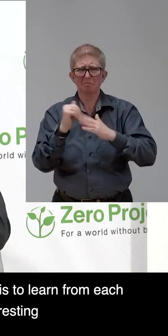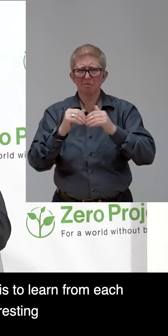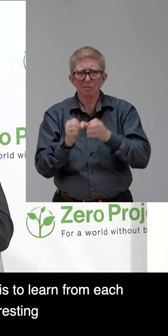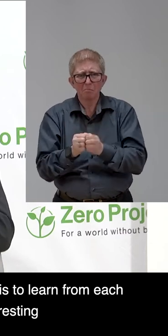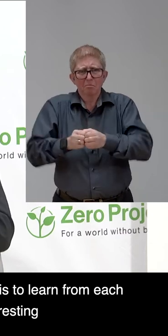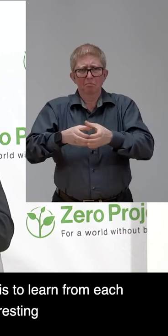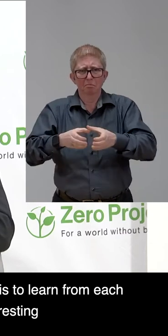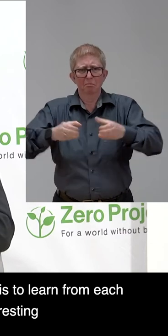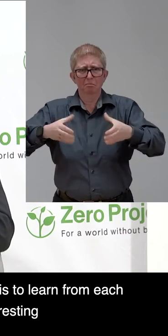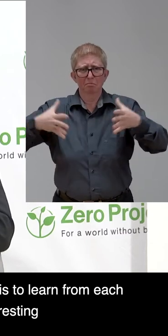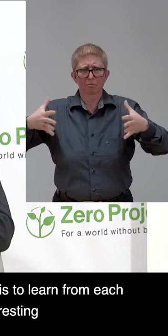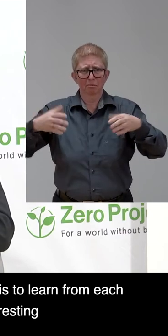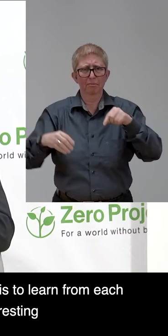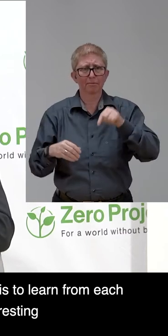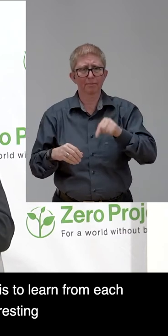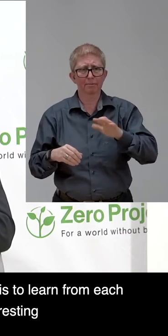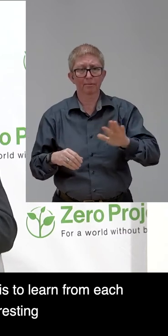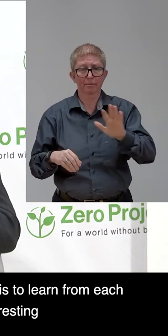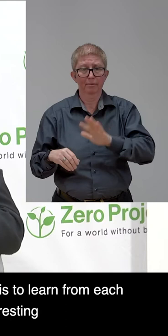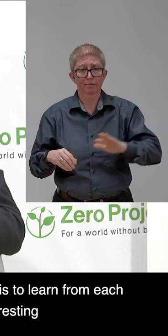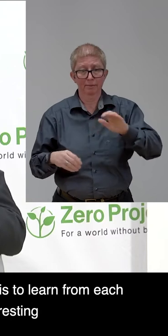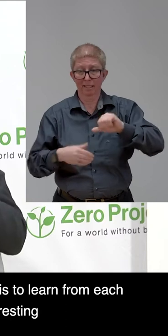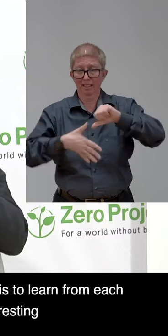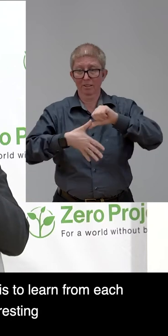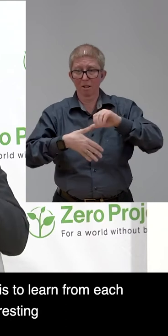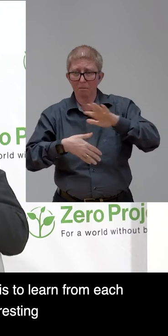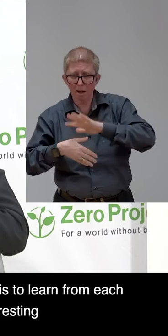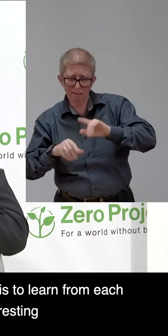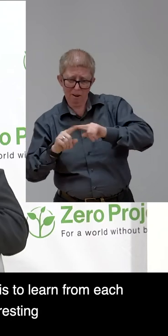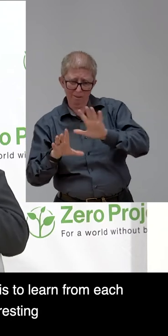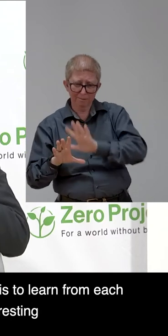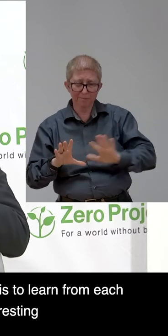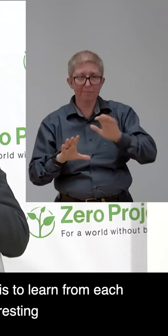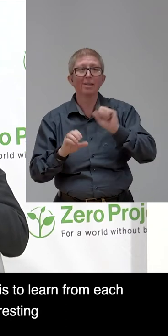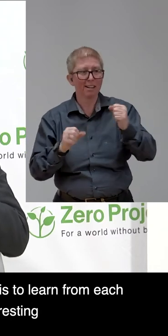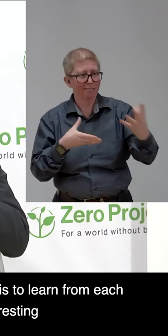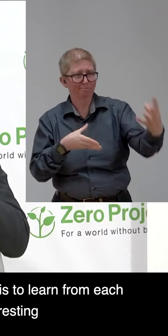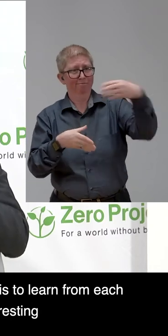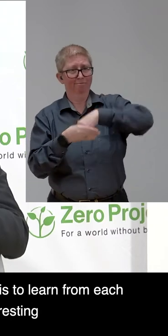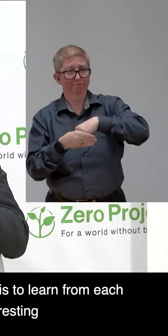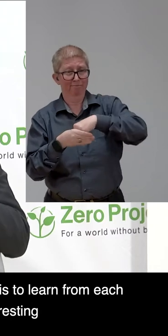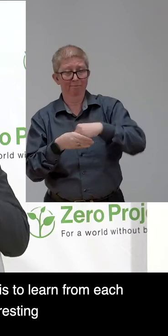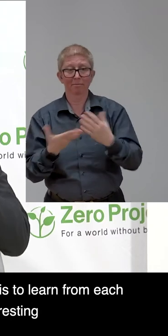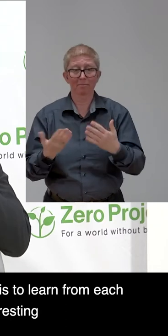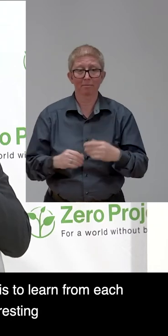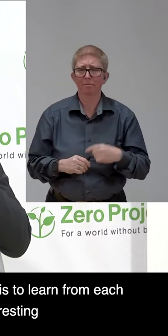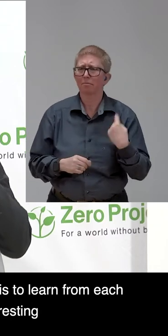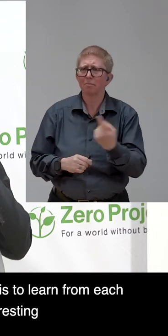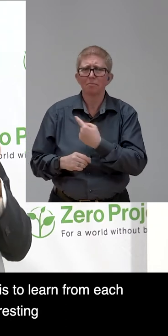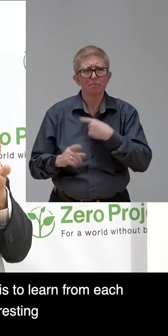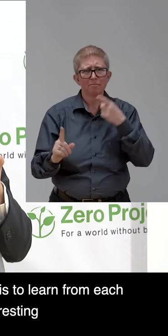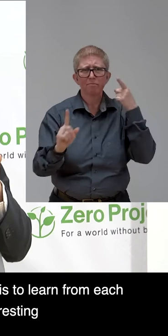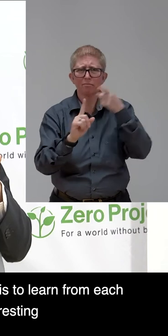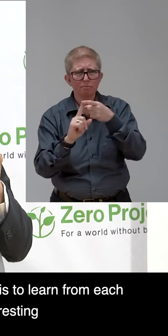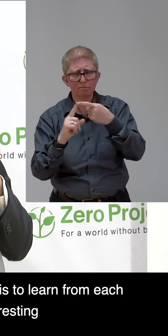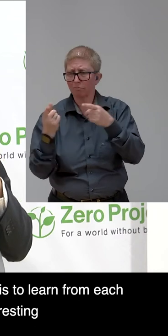impactful than in the future. And my goal is to learn from each other and to find out whether it